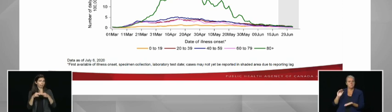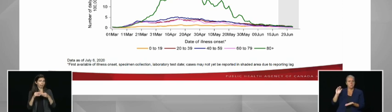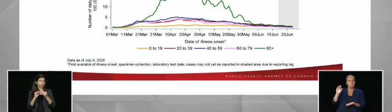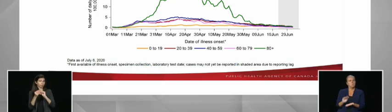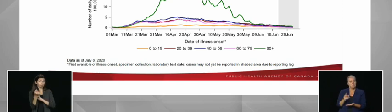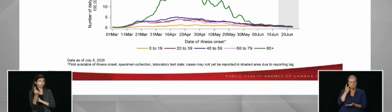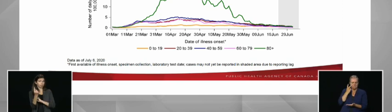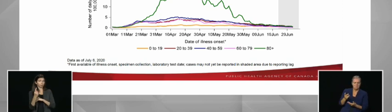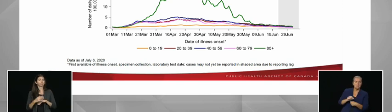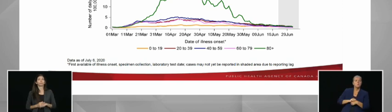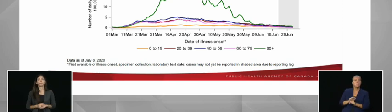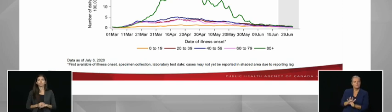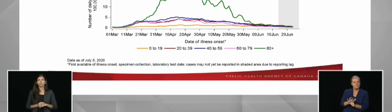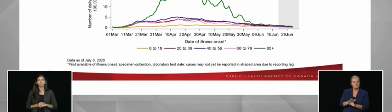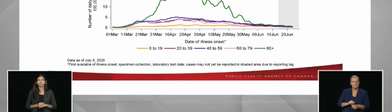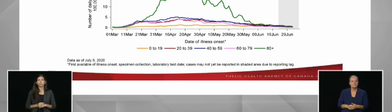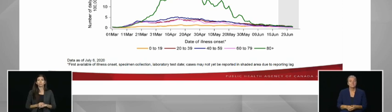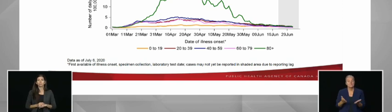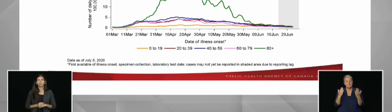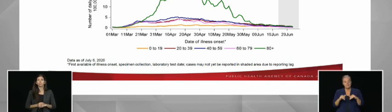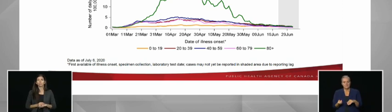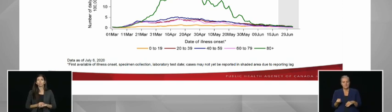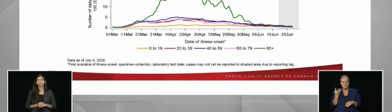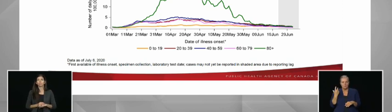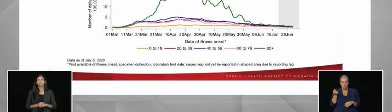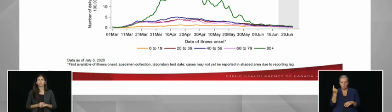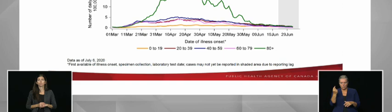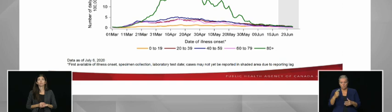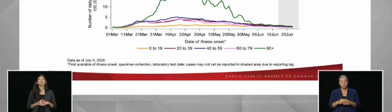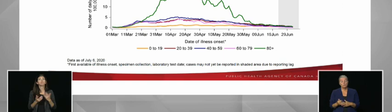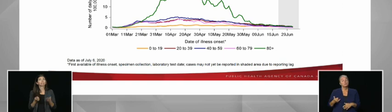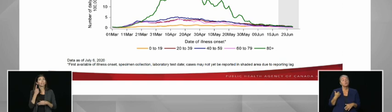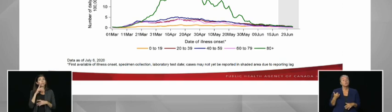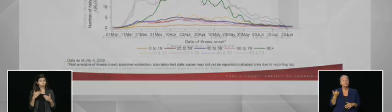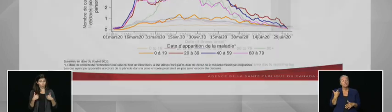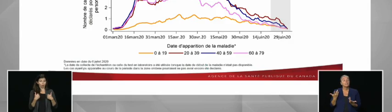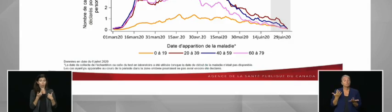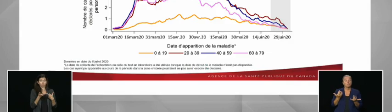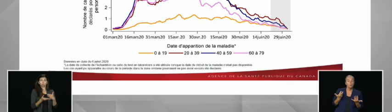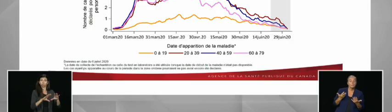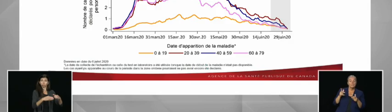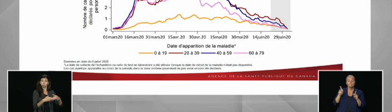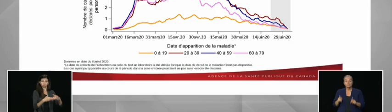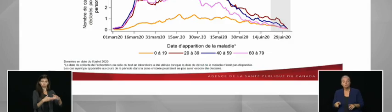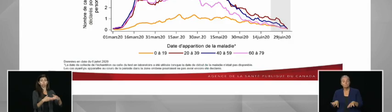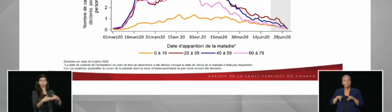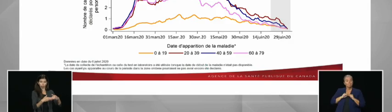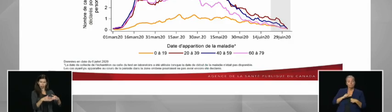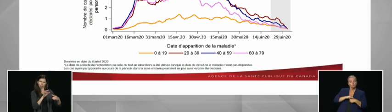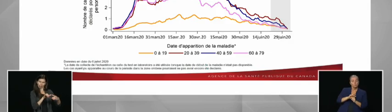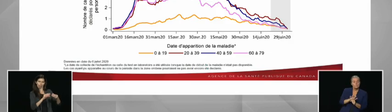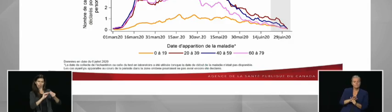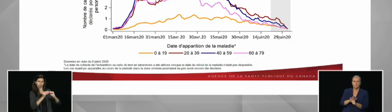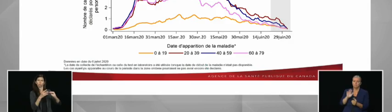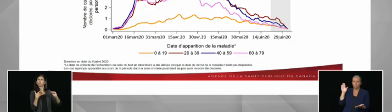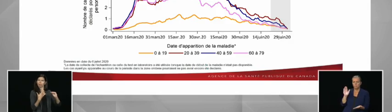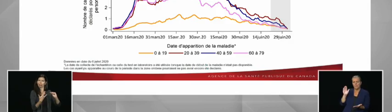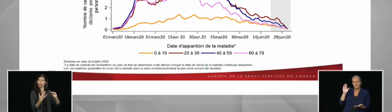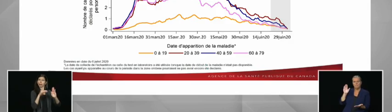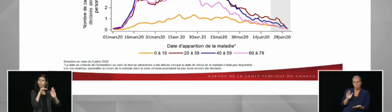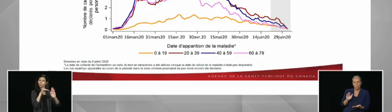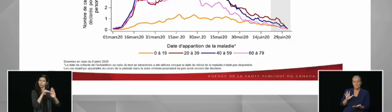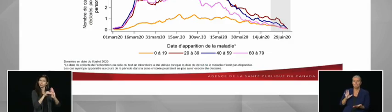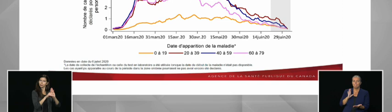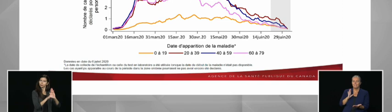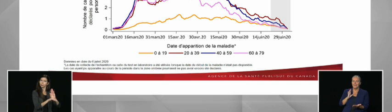groupes d'âge les plus jeunes, le nombre total des cas diminue également, mais à une rythme plus lente, en particulier chez les